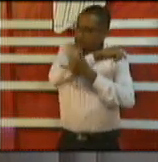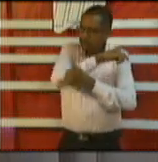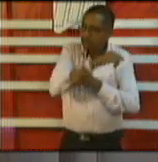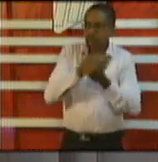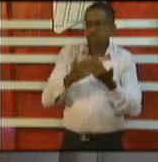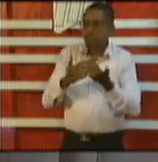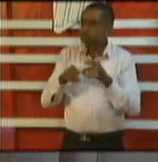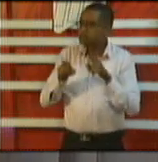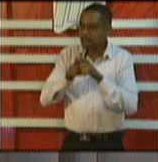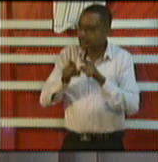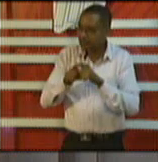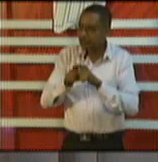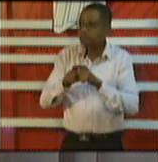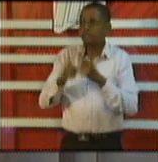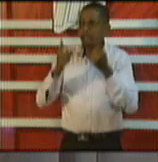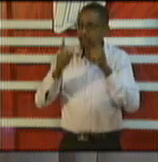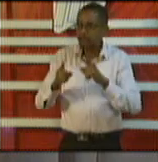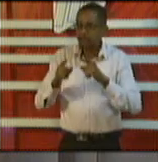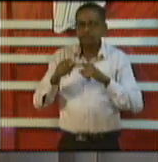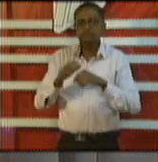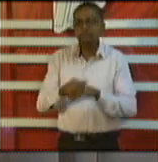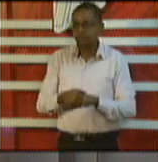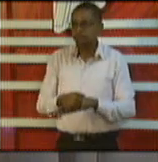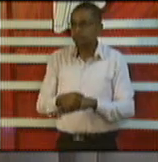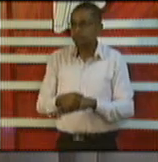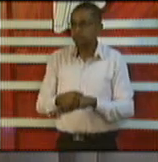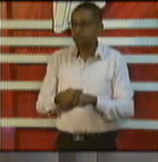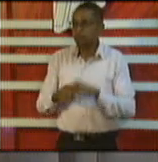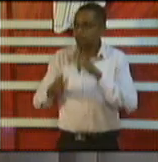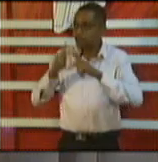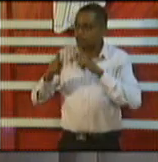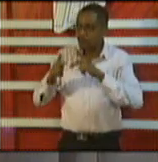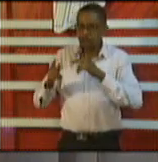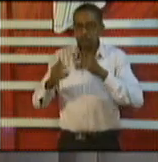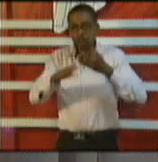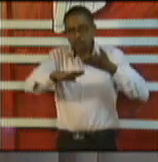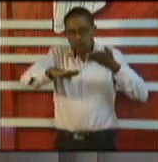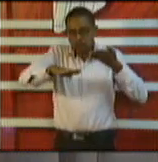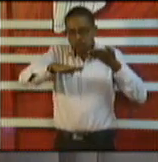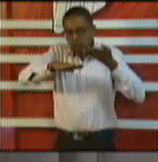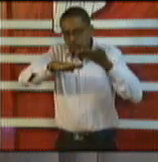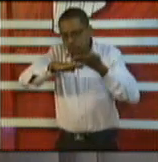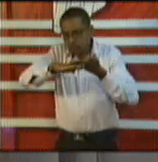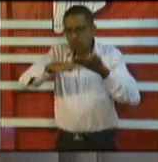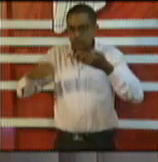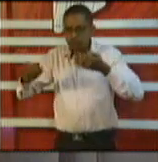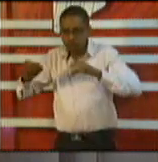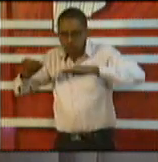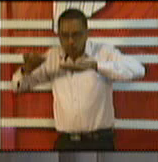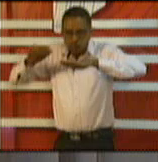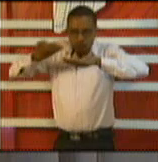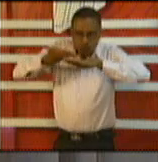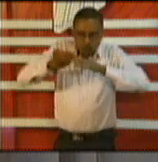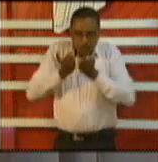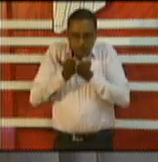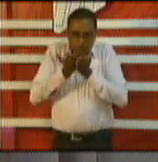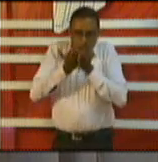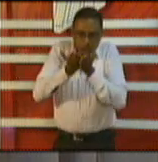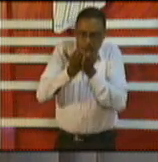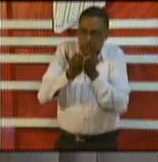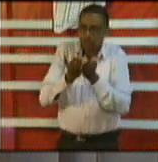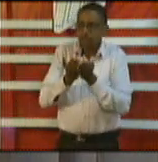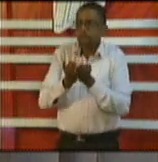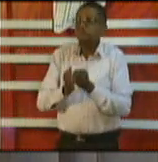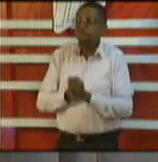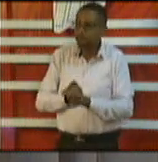but you're right the good news is you are seeing the benefits of the increased border patrols the